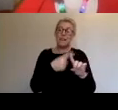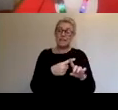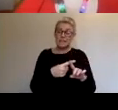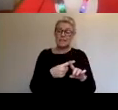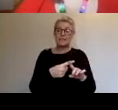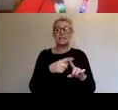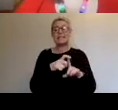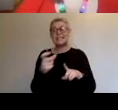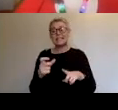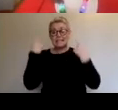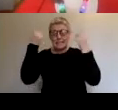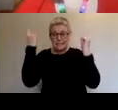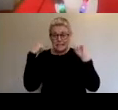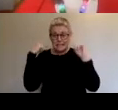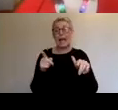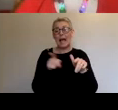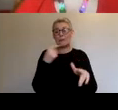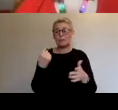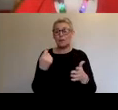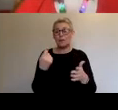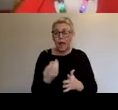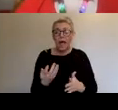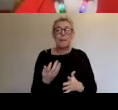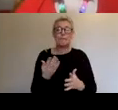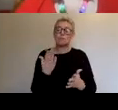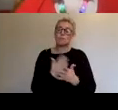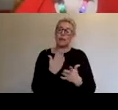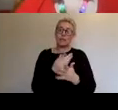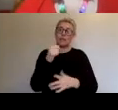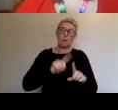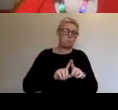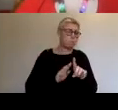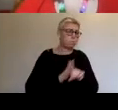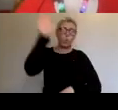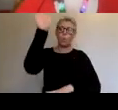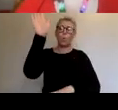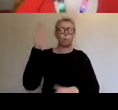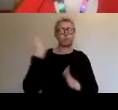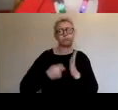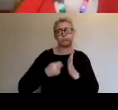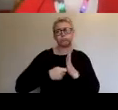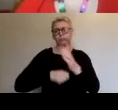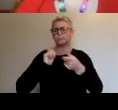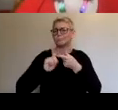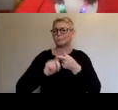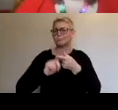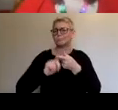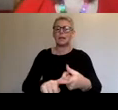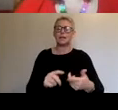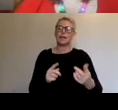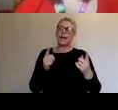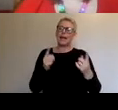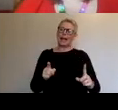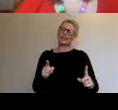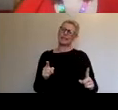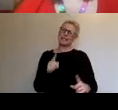which kind of led to audiences consuming culture often in isolation. You know, a familiar site is kind of sitting with your